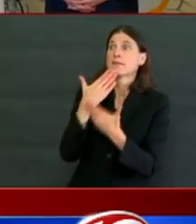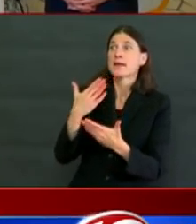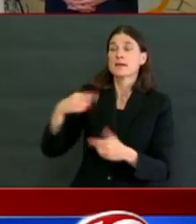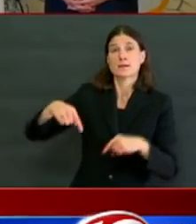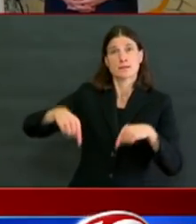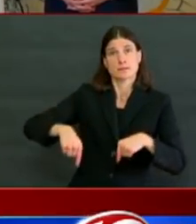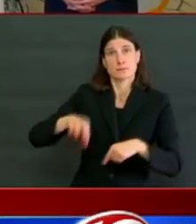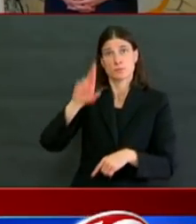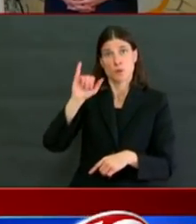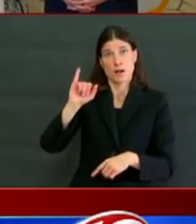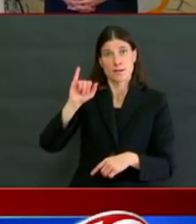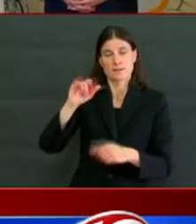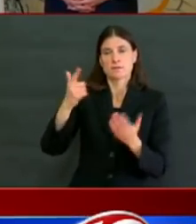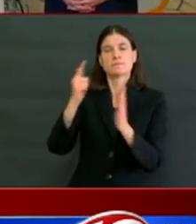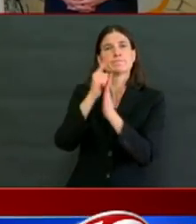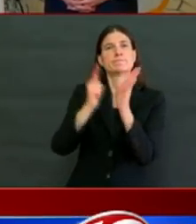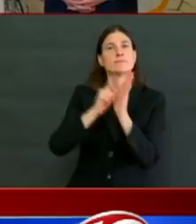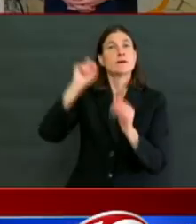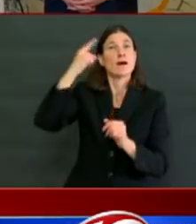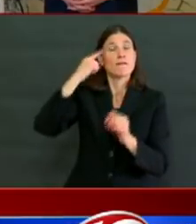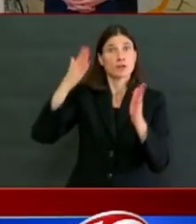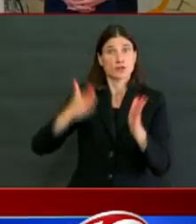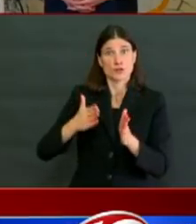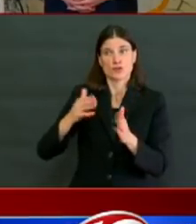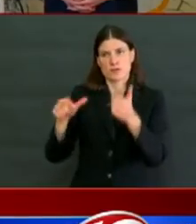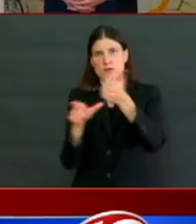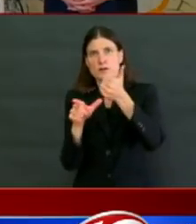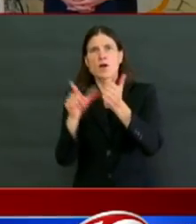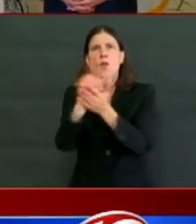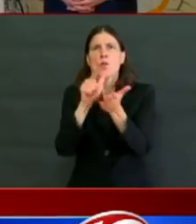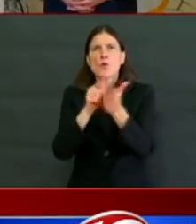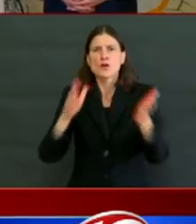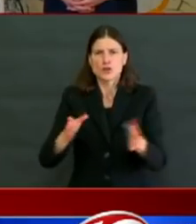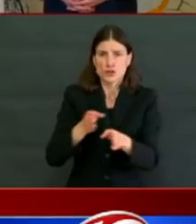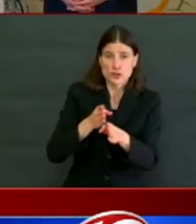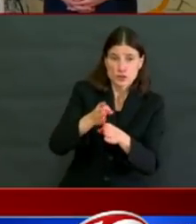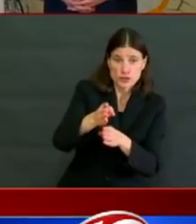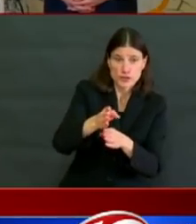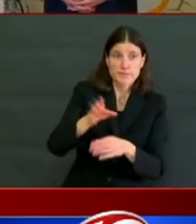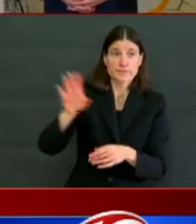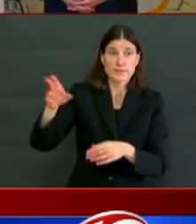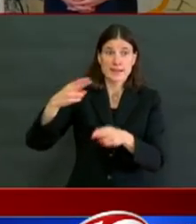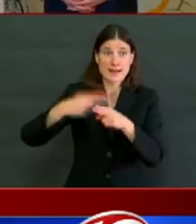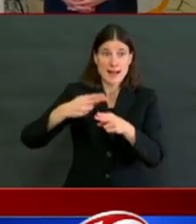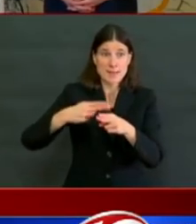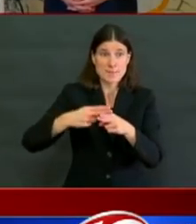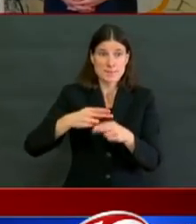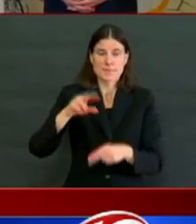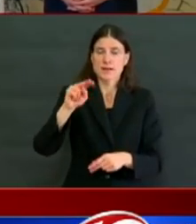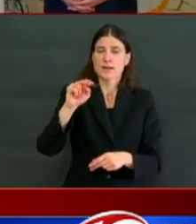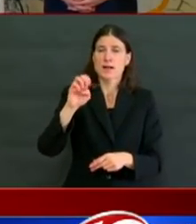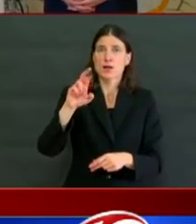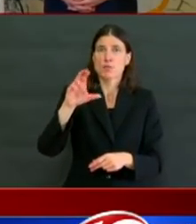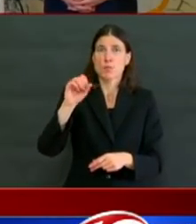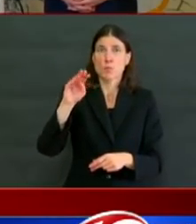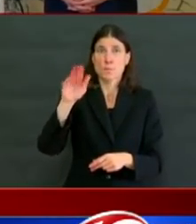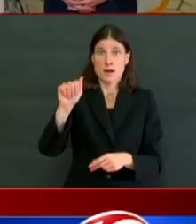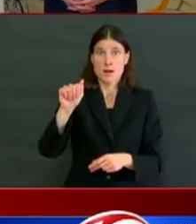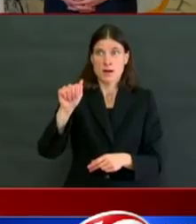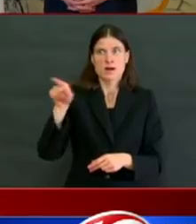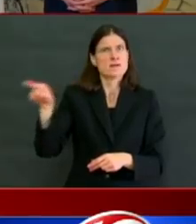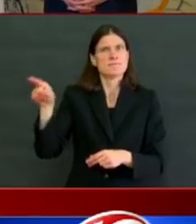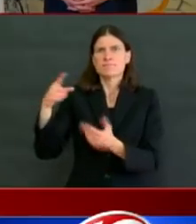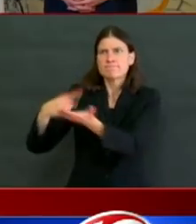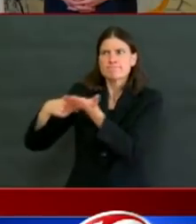and he has announced that he is prepared to enforce against debt collectors who try